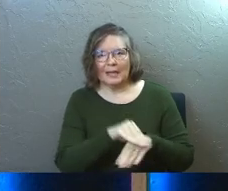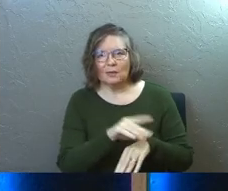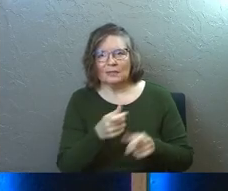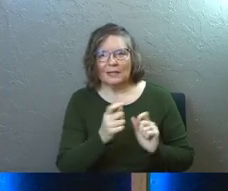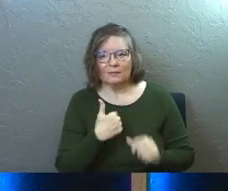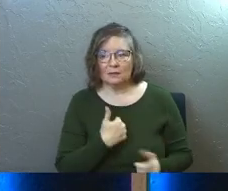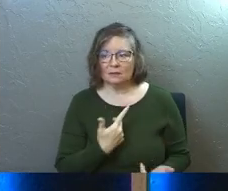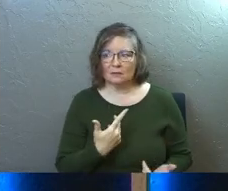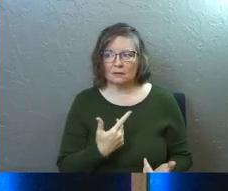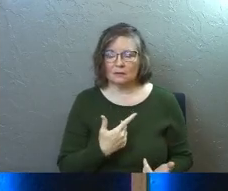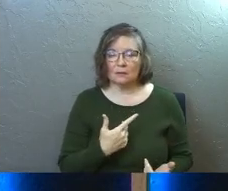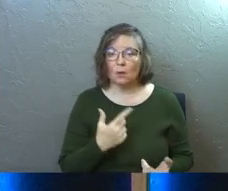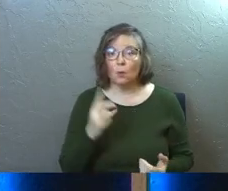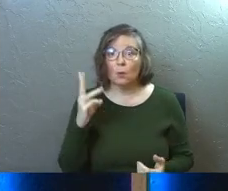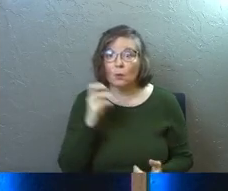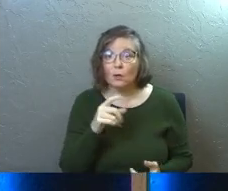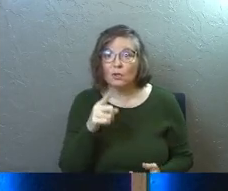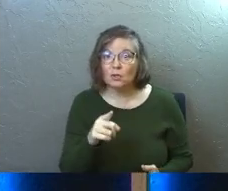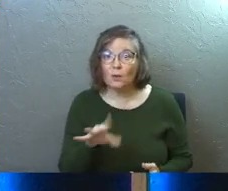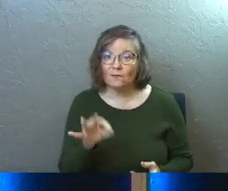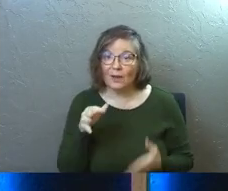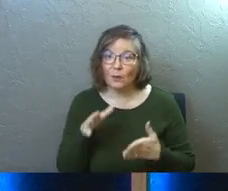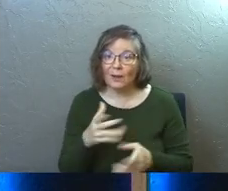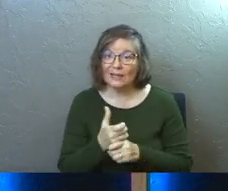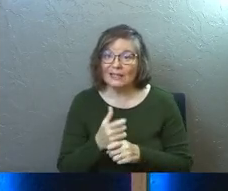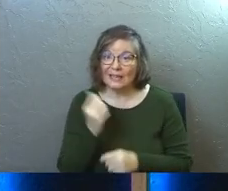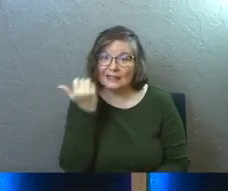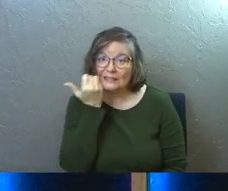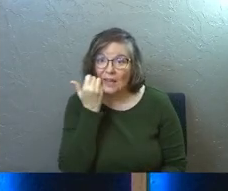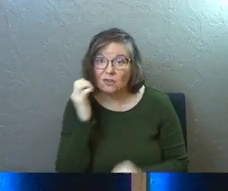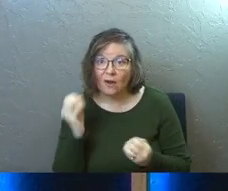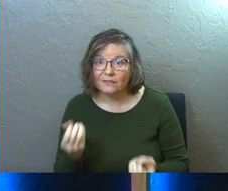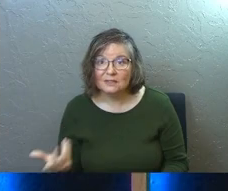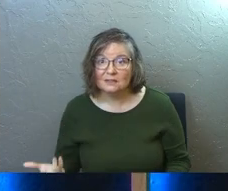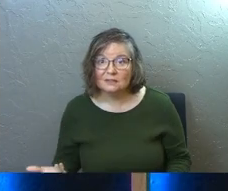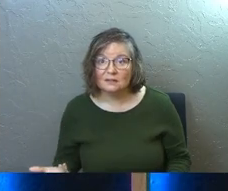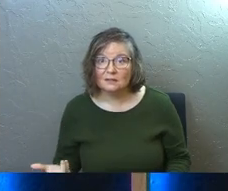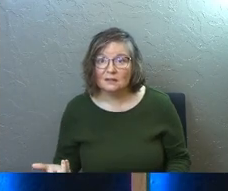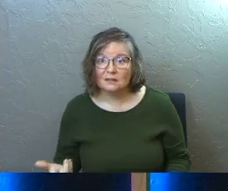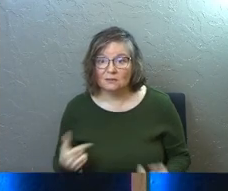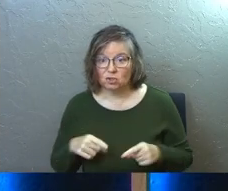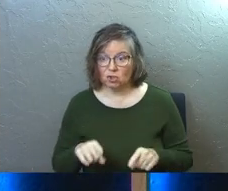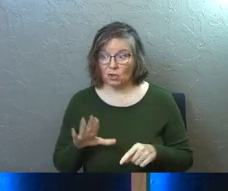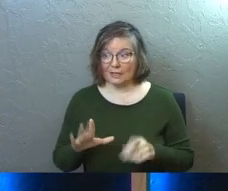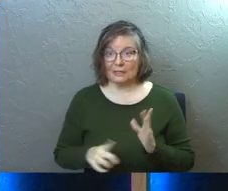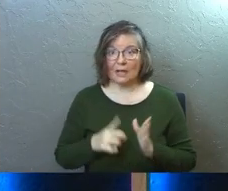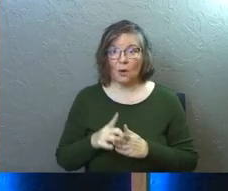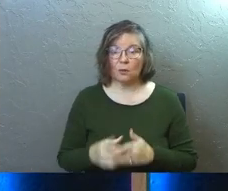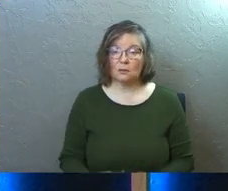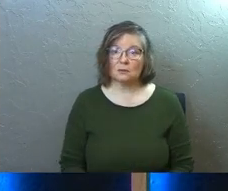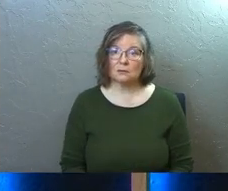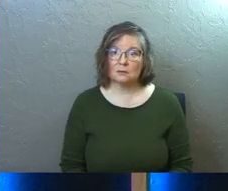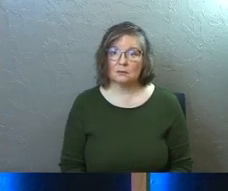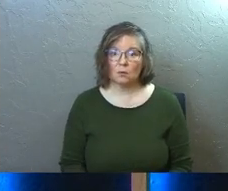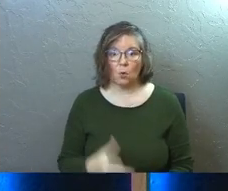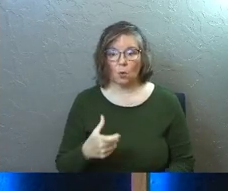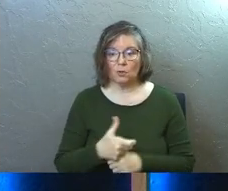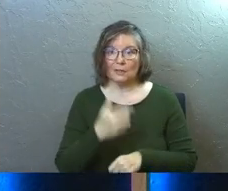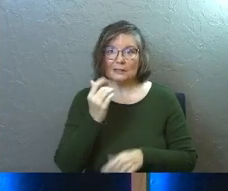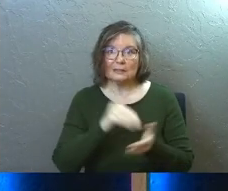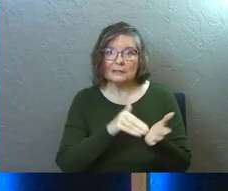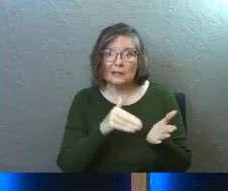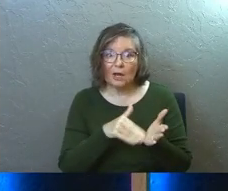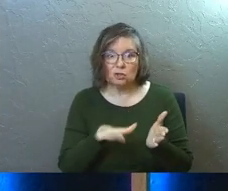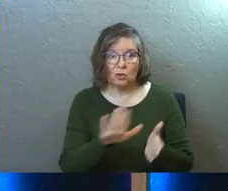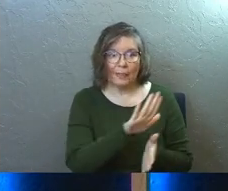counselor gives us. What's weird is you find a way to get to the dentist's office during his hours, or you get to the